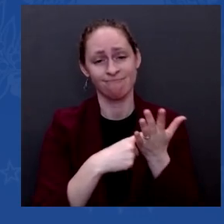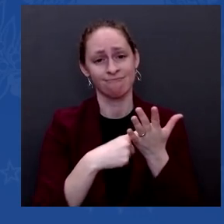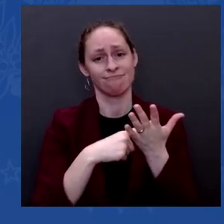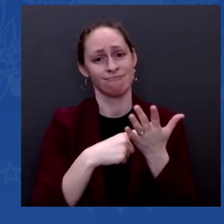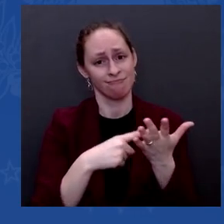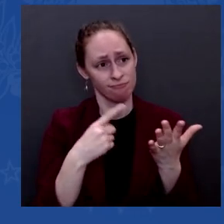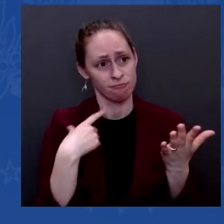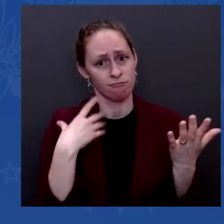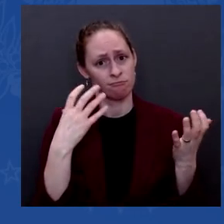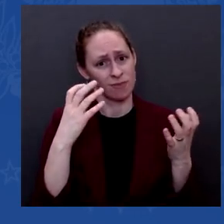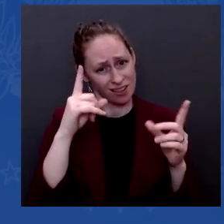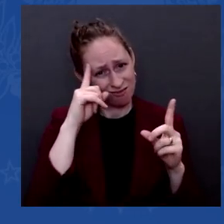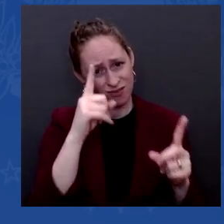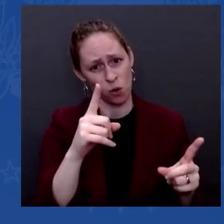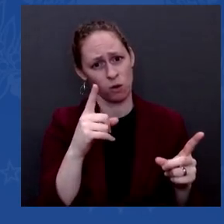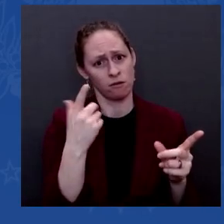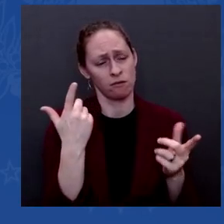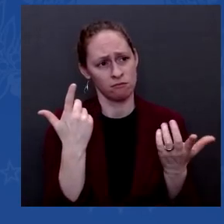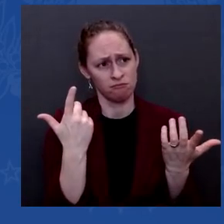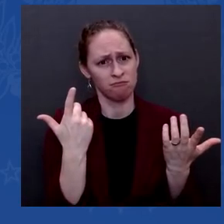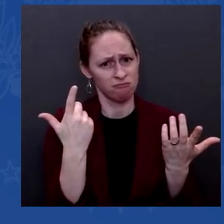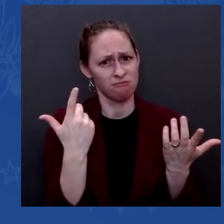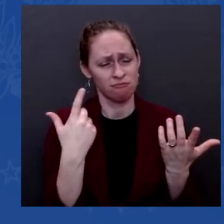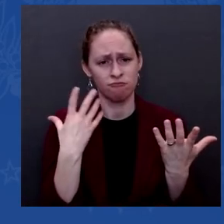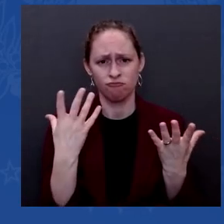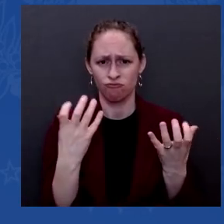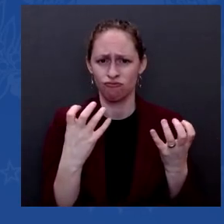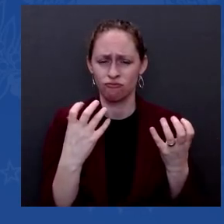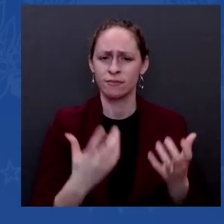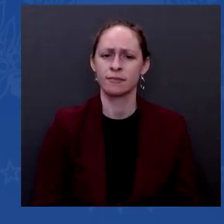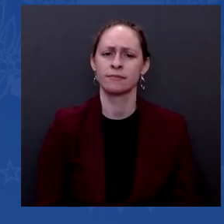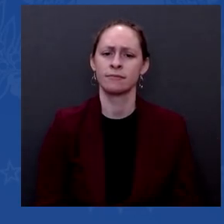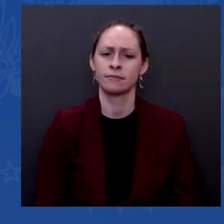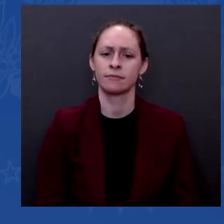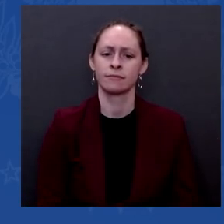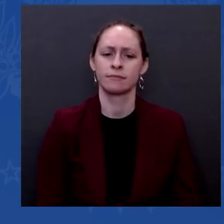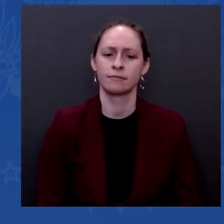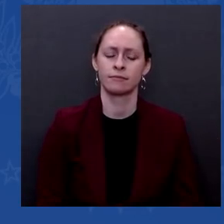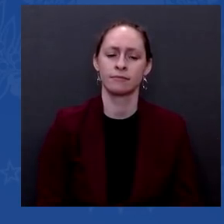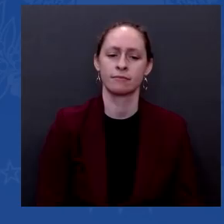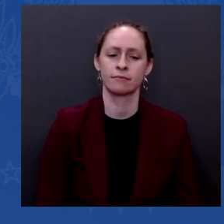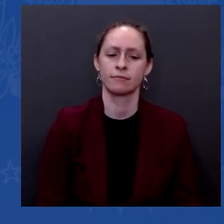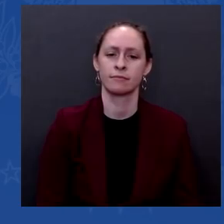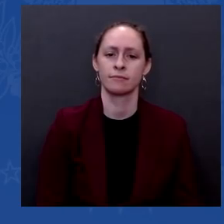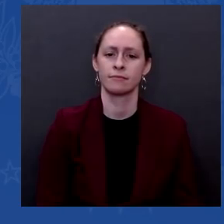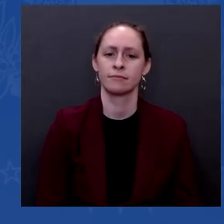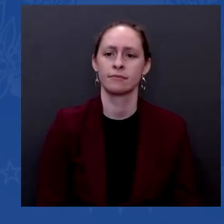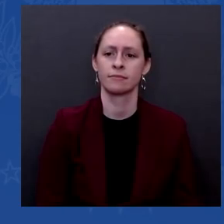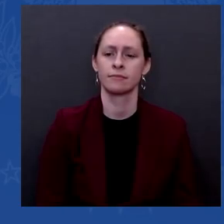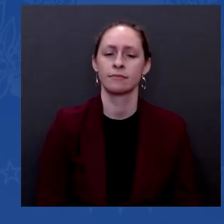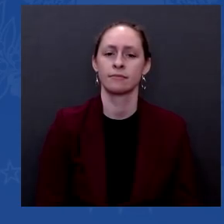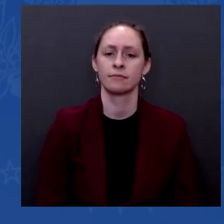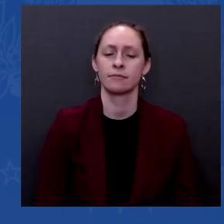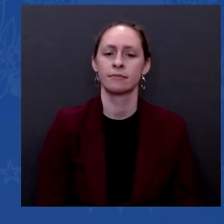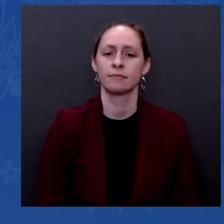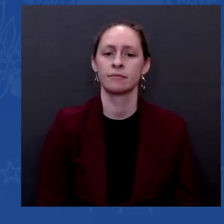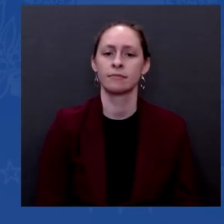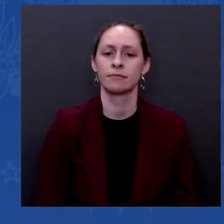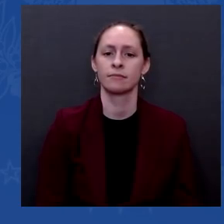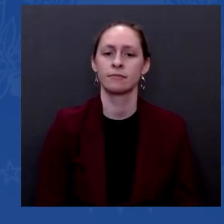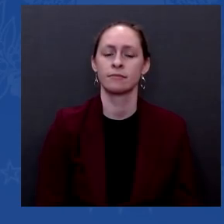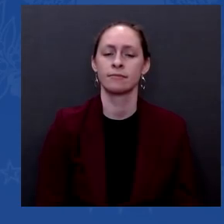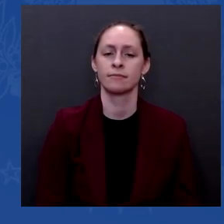We talked about a summit as being before the Ukraine item came up in terms of strategic doctrine and what the strategic